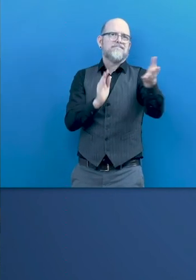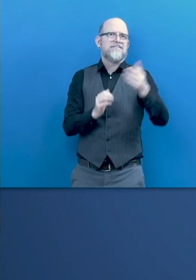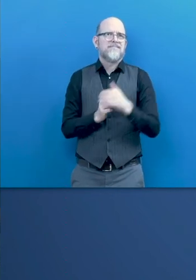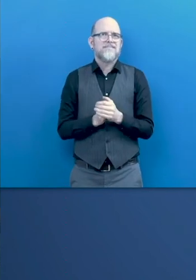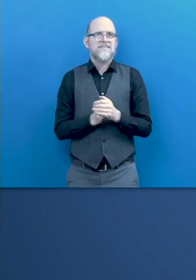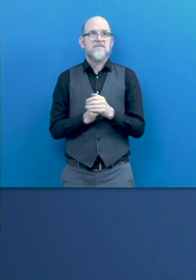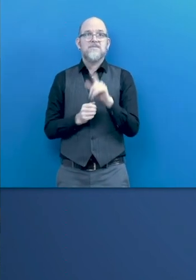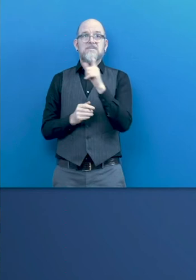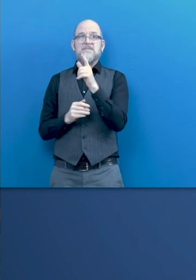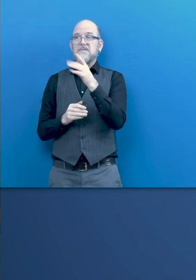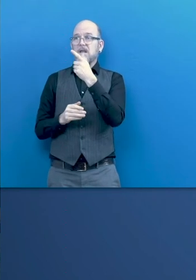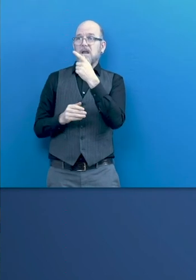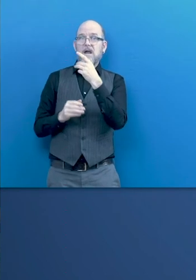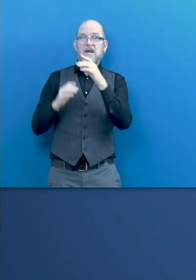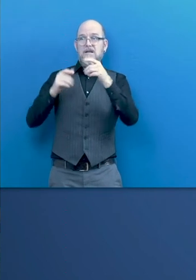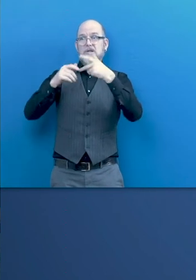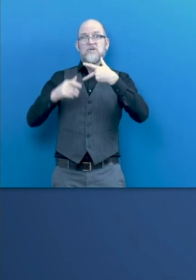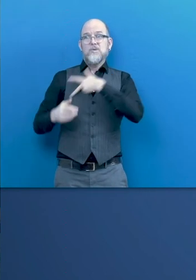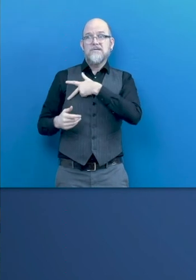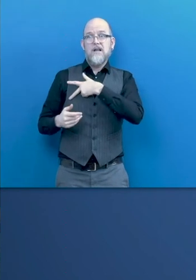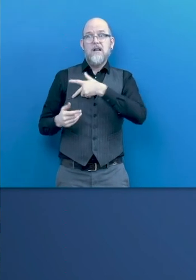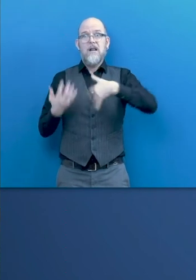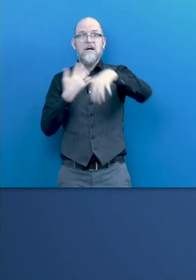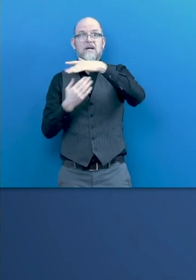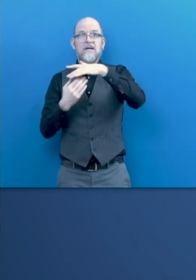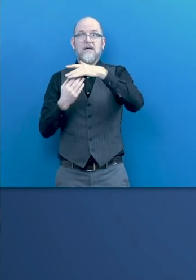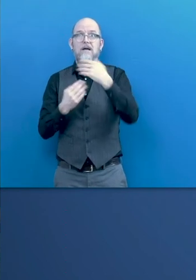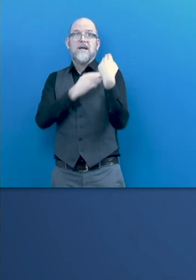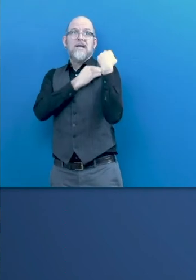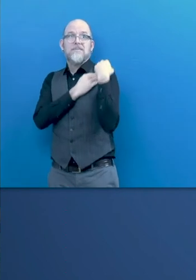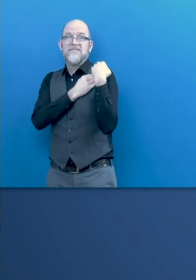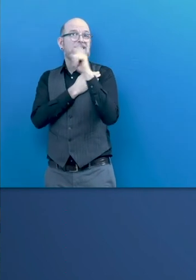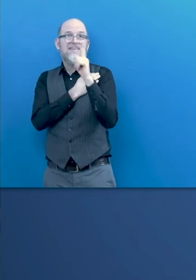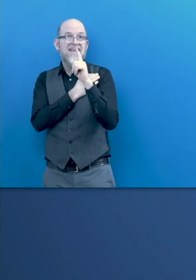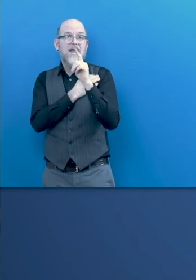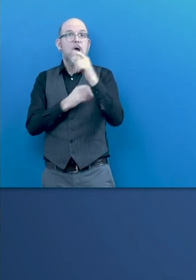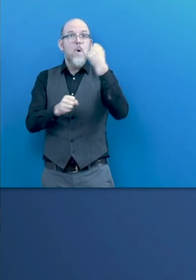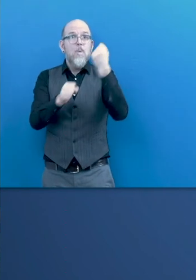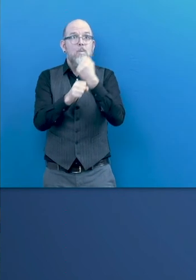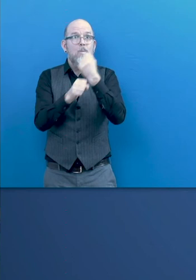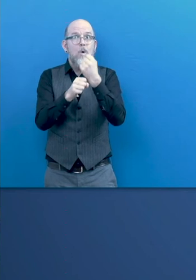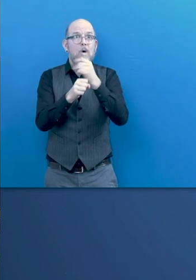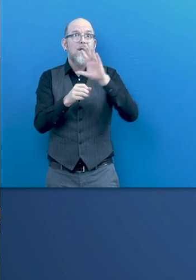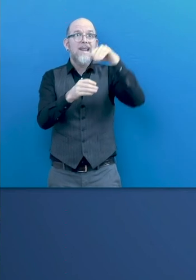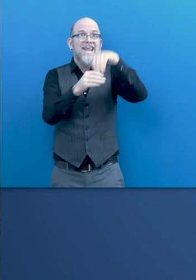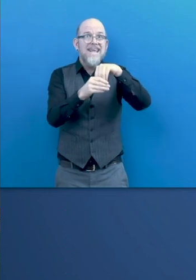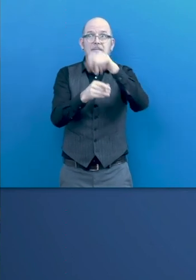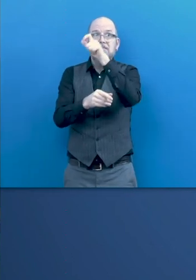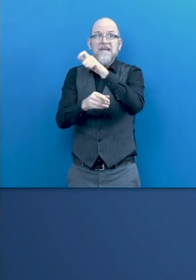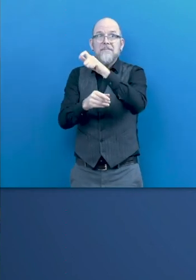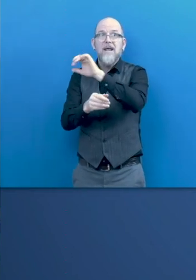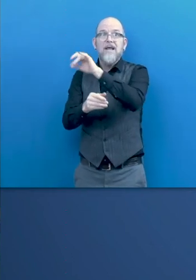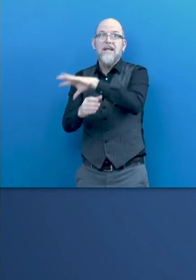but to build careers, to grow the workforce and really to develop people, their skills and make them meaningful